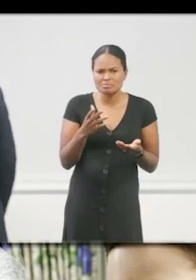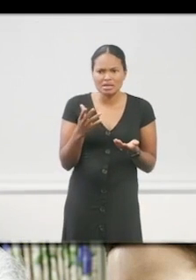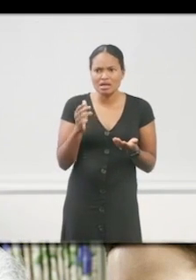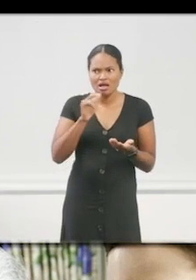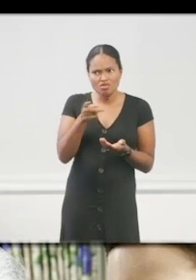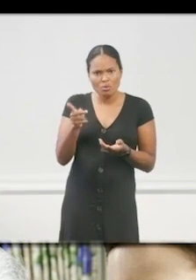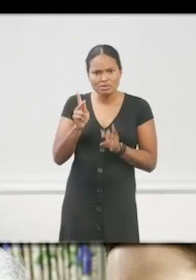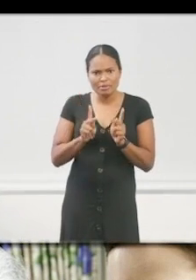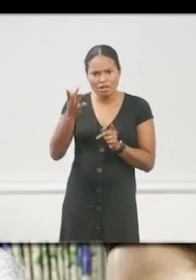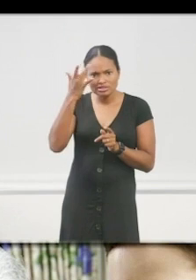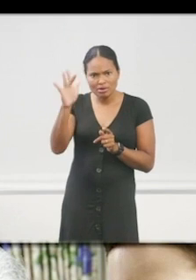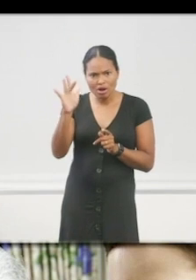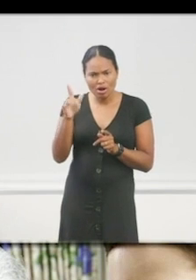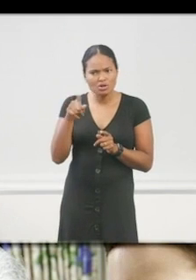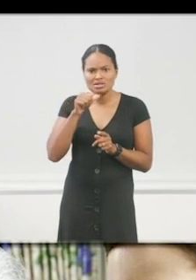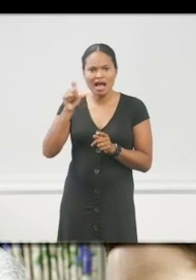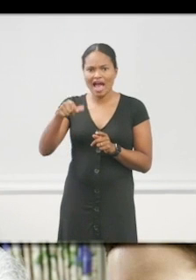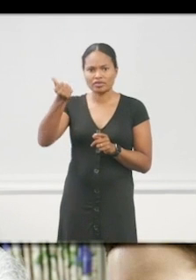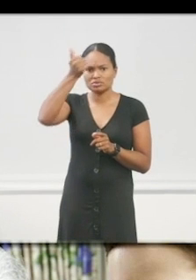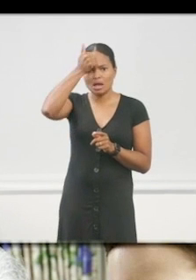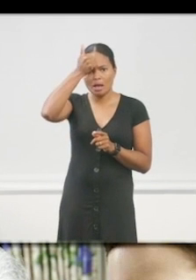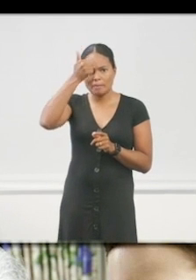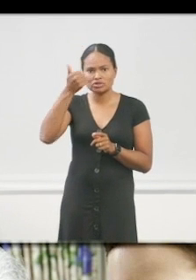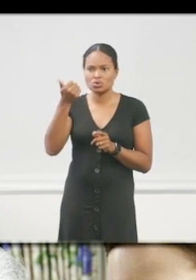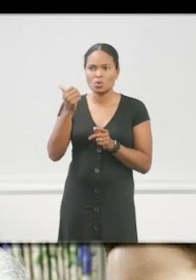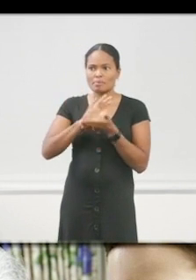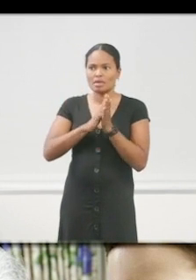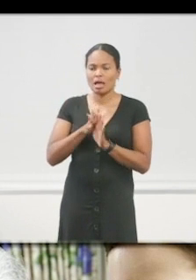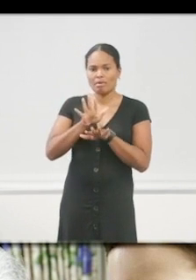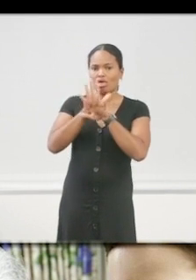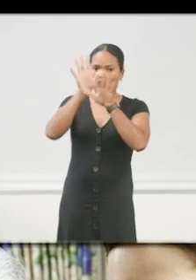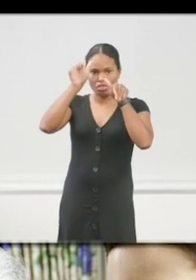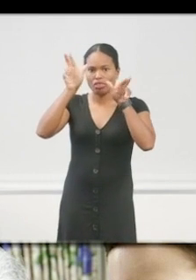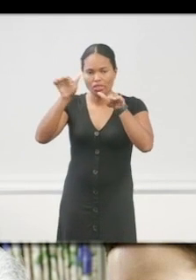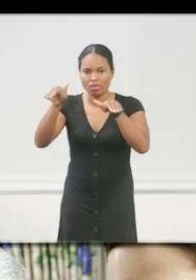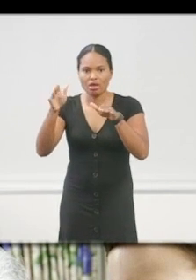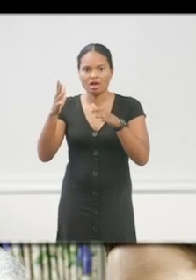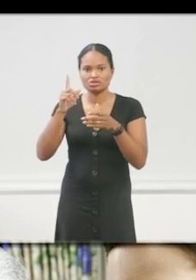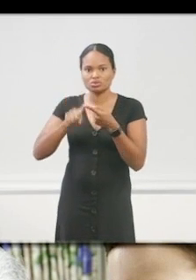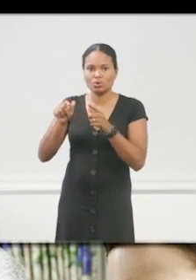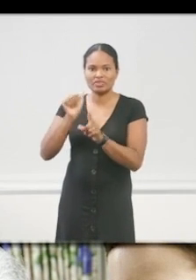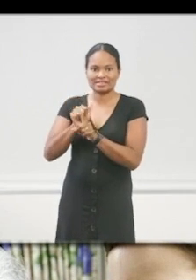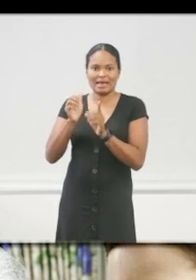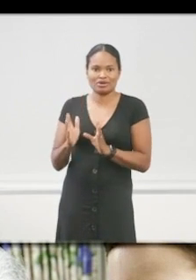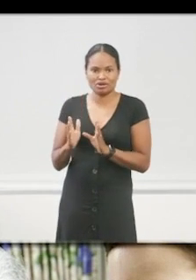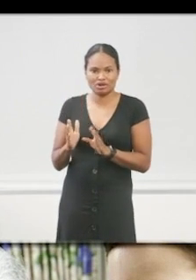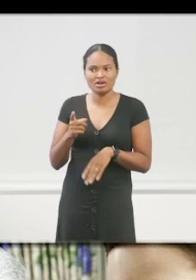IQ to be suckered in by these scammers. They know Americans are